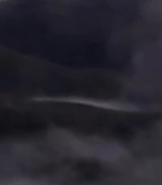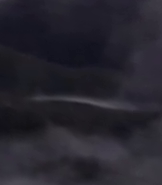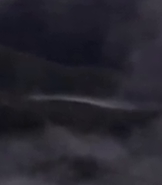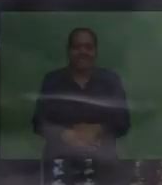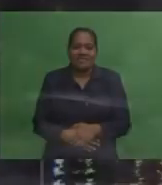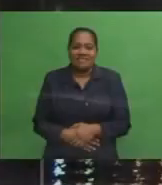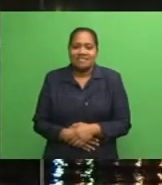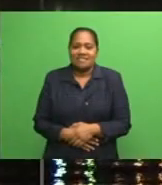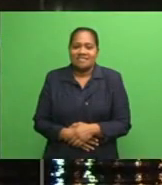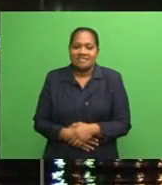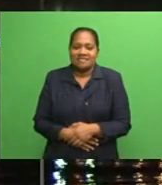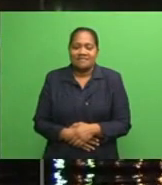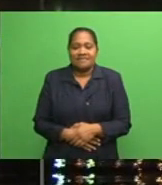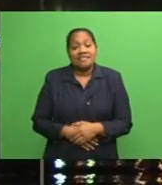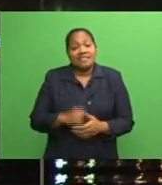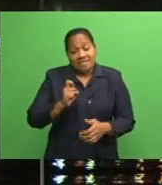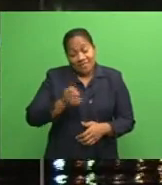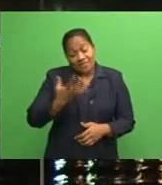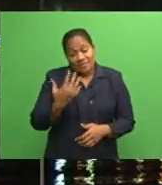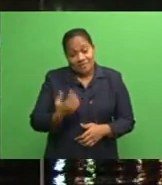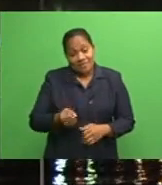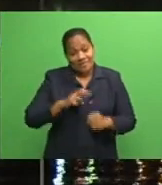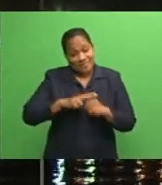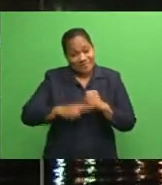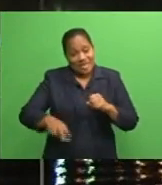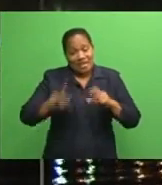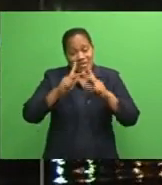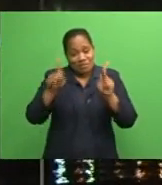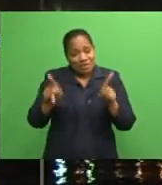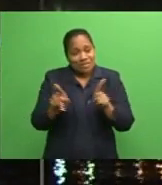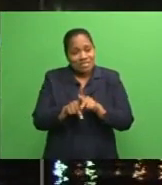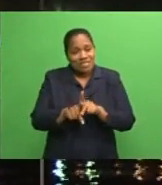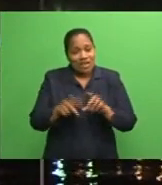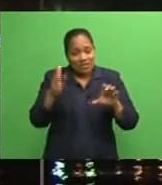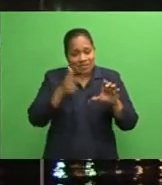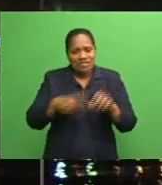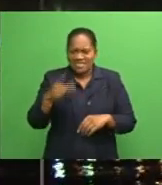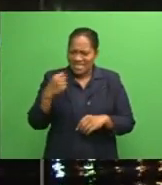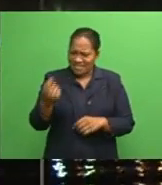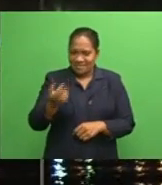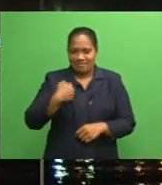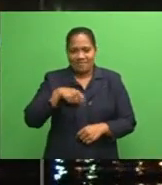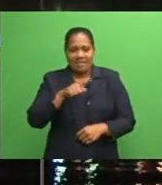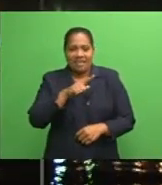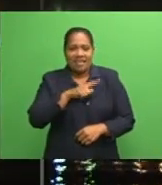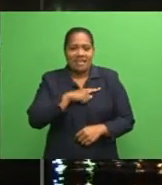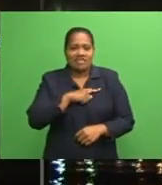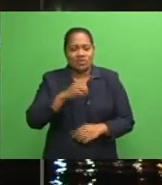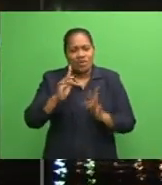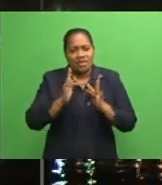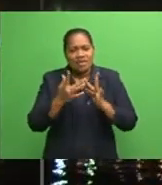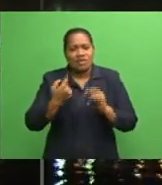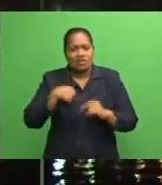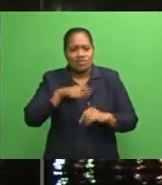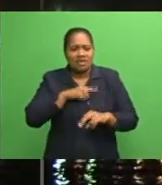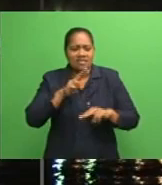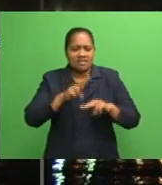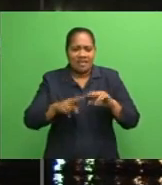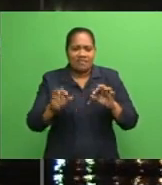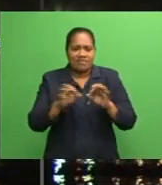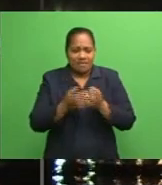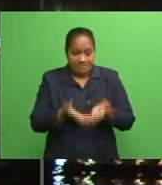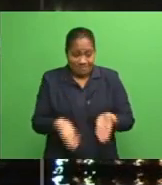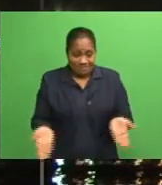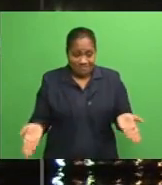And if you have newsworthy pictures and videos, be sure to send them to us on email fbcnews at fbc.com.fj